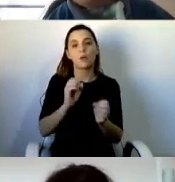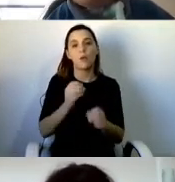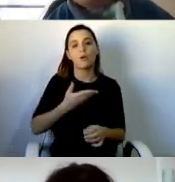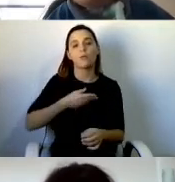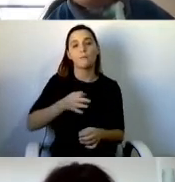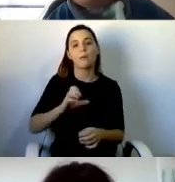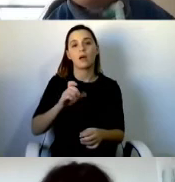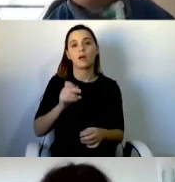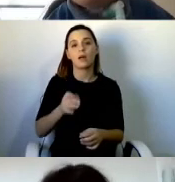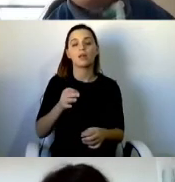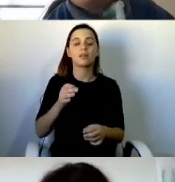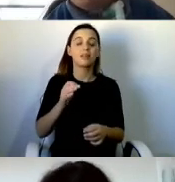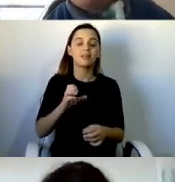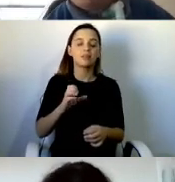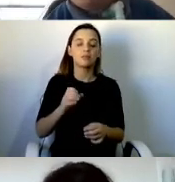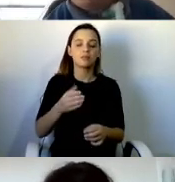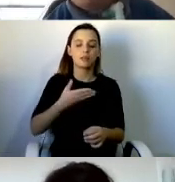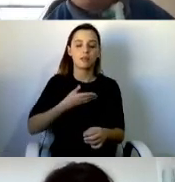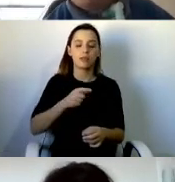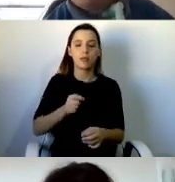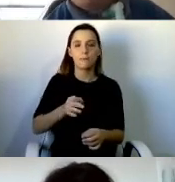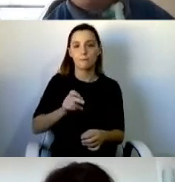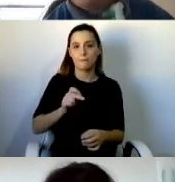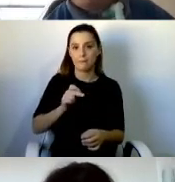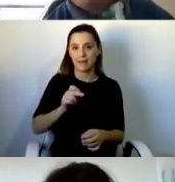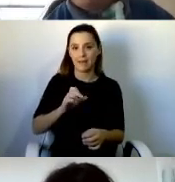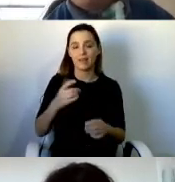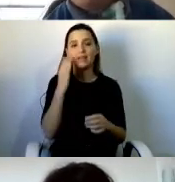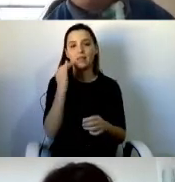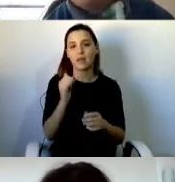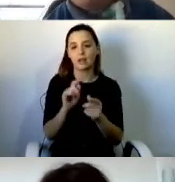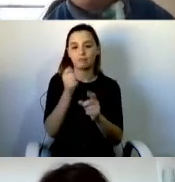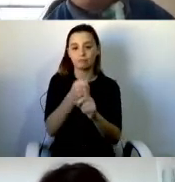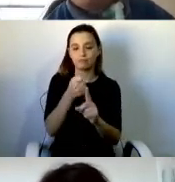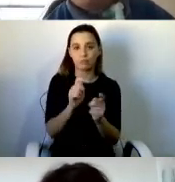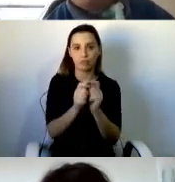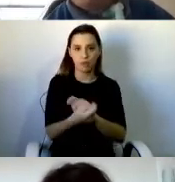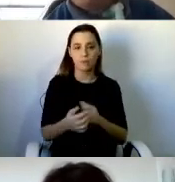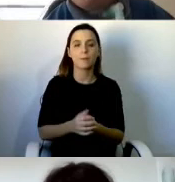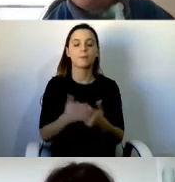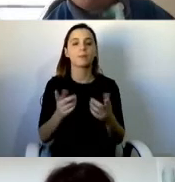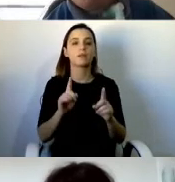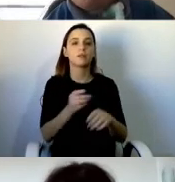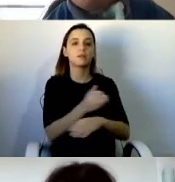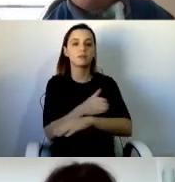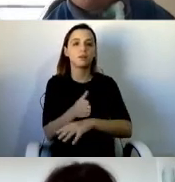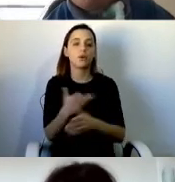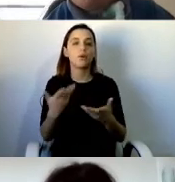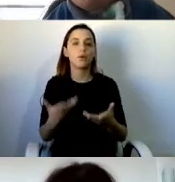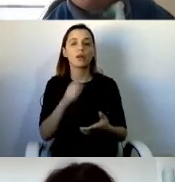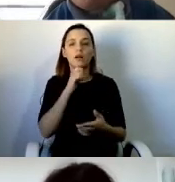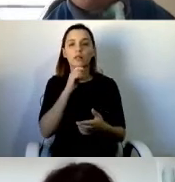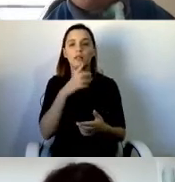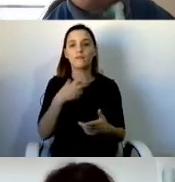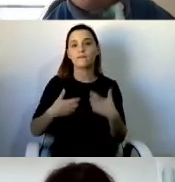Right, okay, fast forward to this century, and the enthusiasm for austerity embraced by a